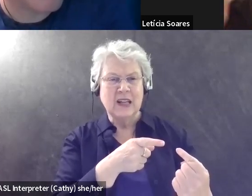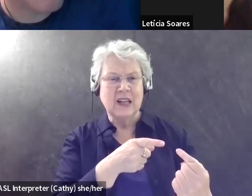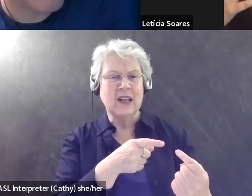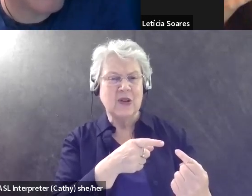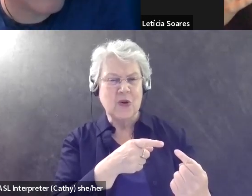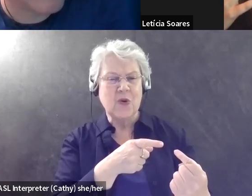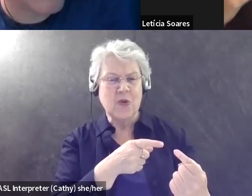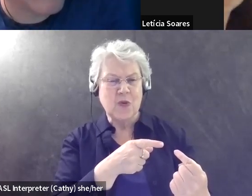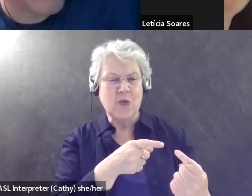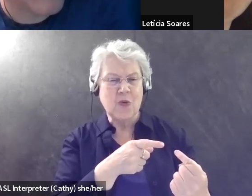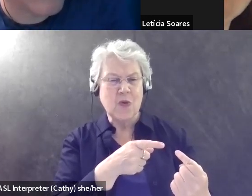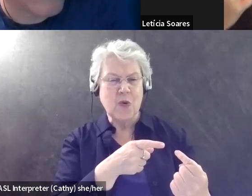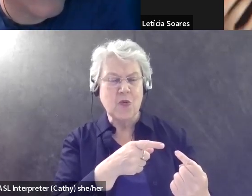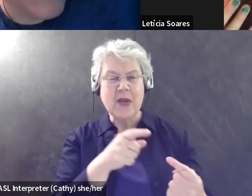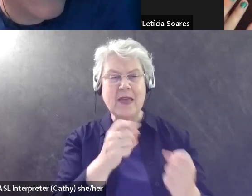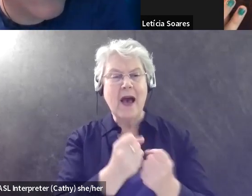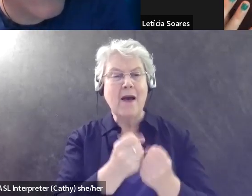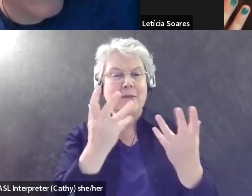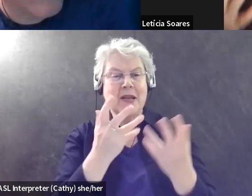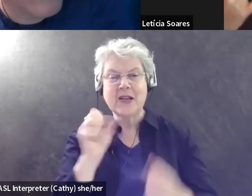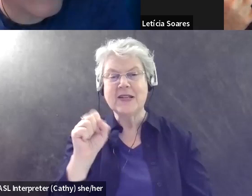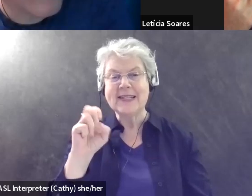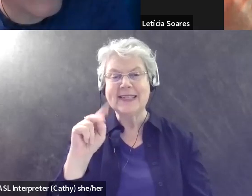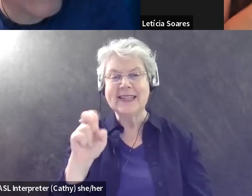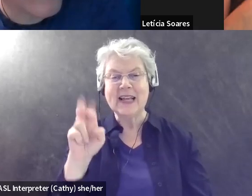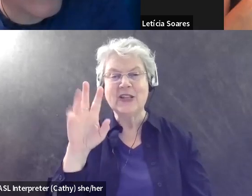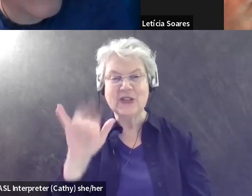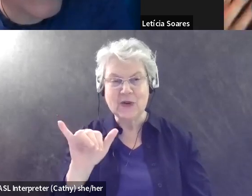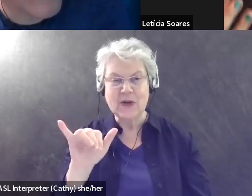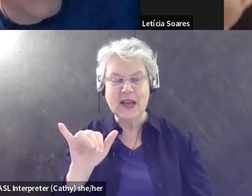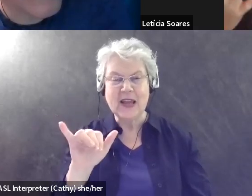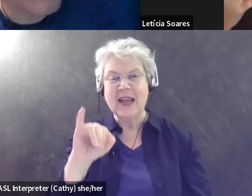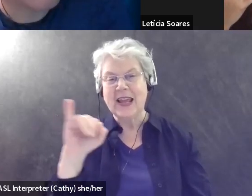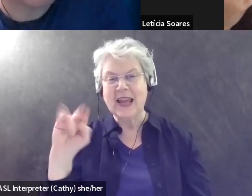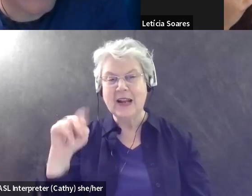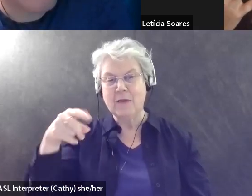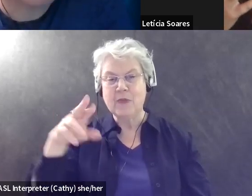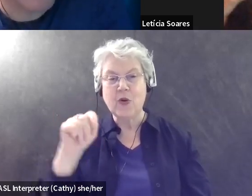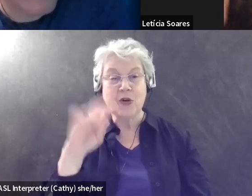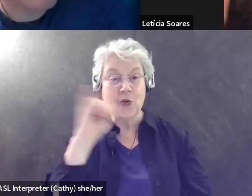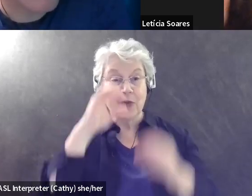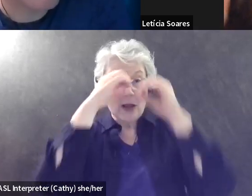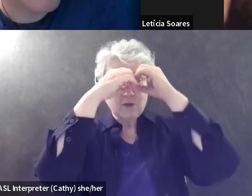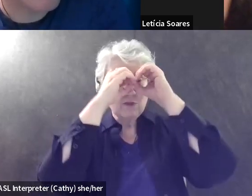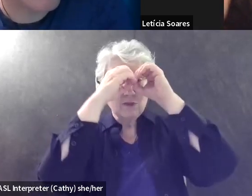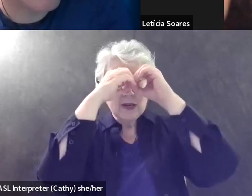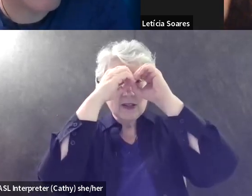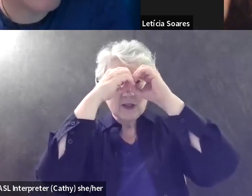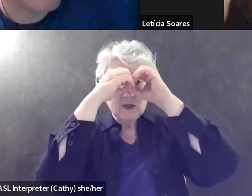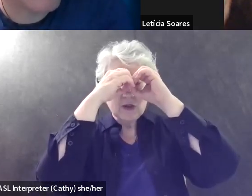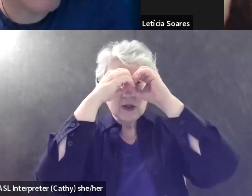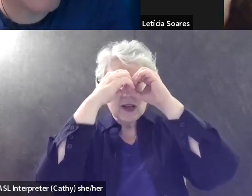the amount of sensory input that the image of the binoculars. So, you know, you have to